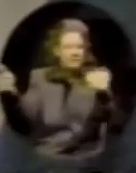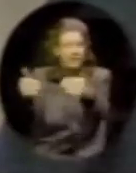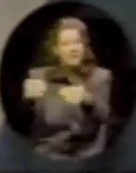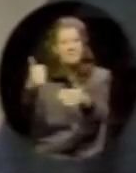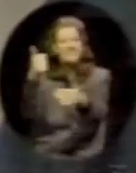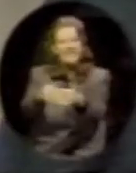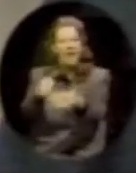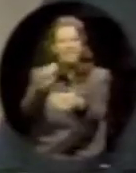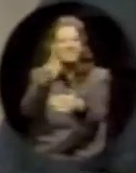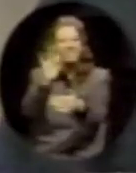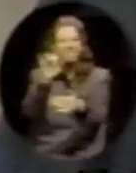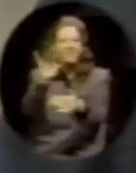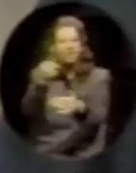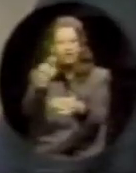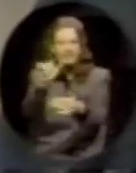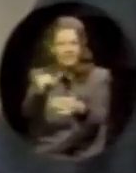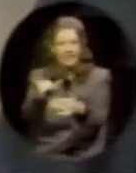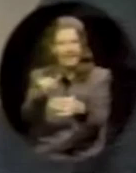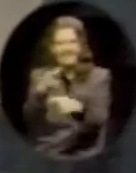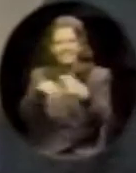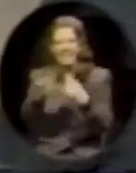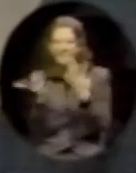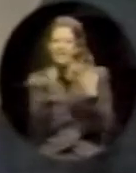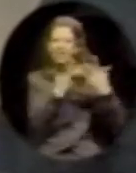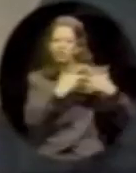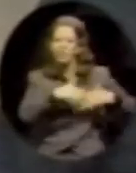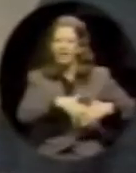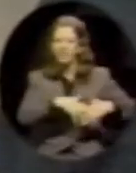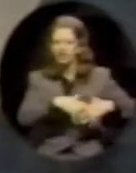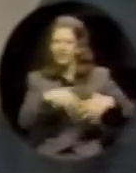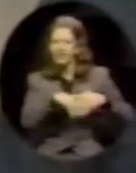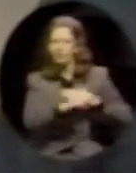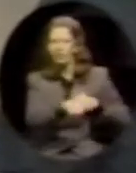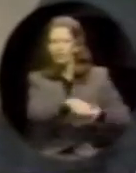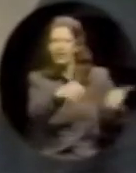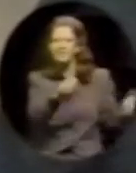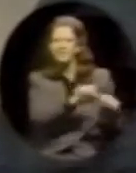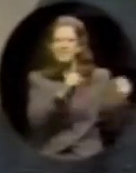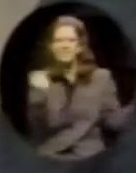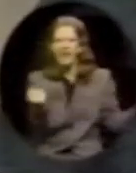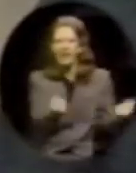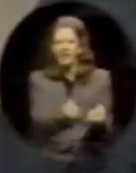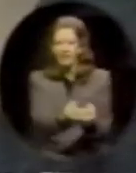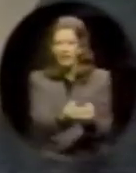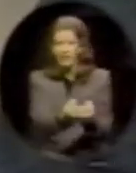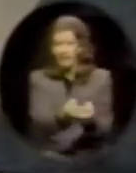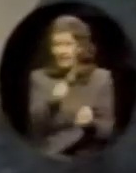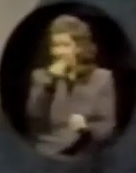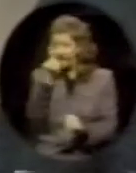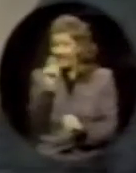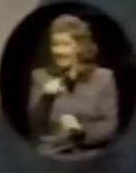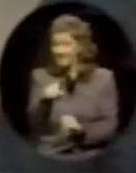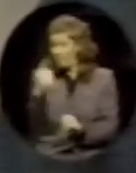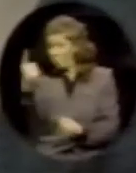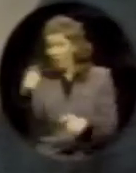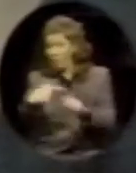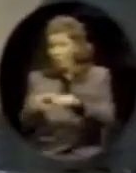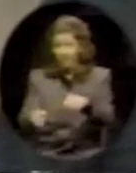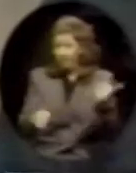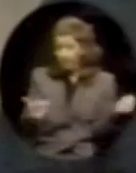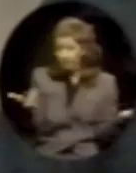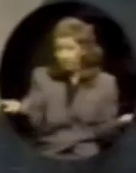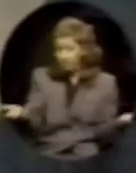self-sufficiency rather than an integration of deaf people into the rest of society. Is it one or the other?